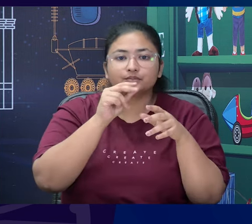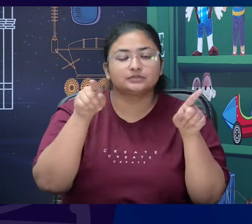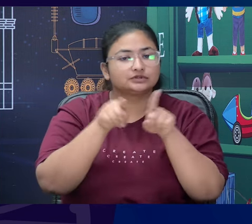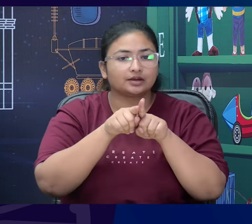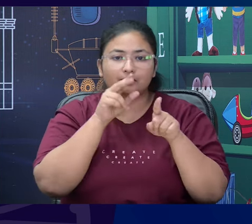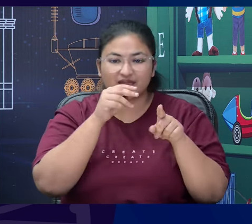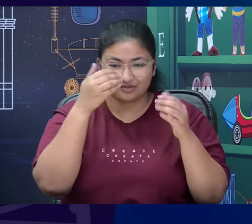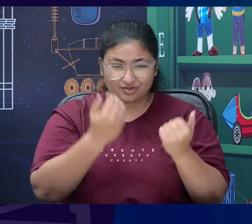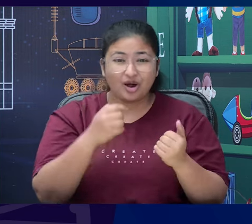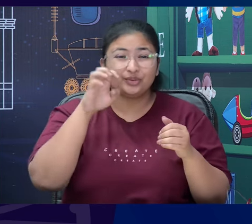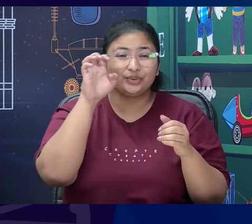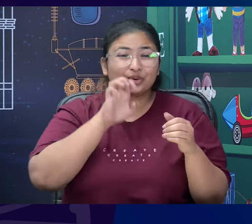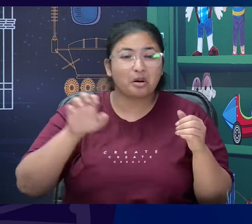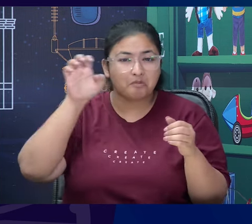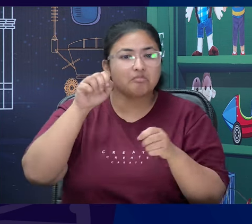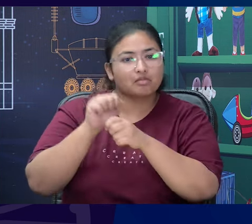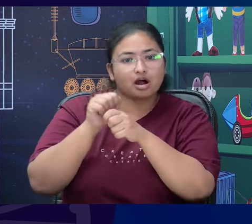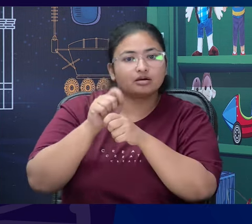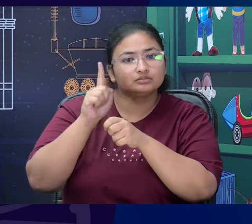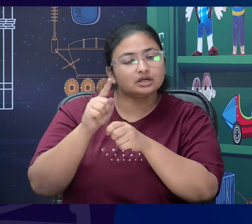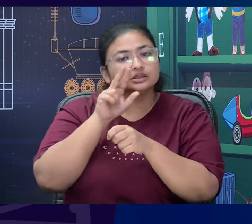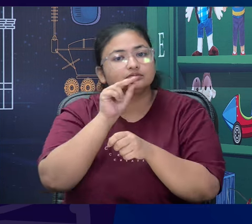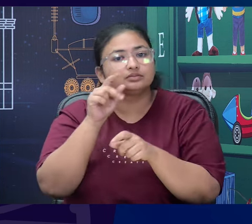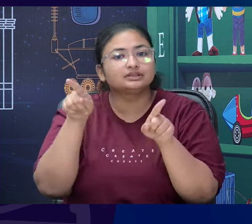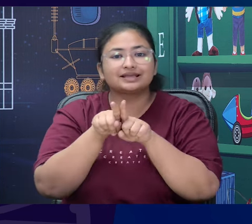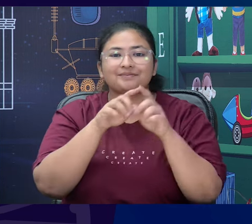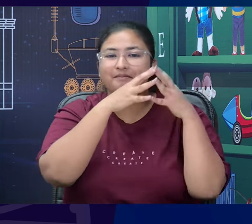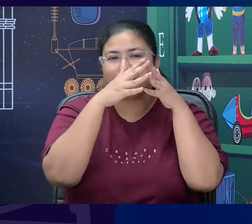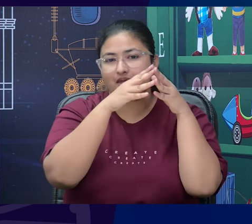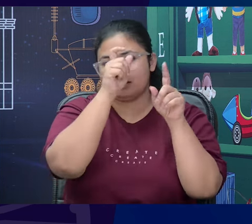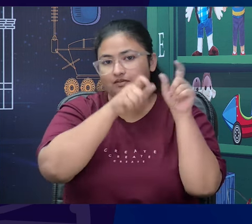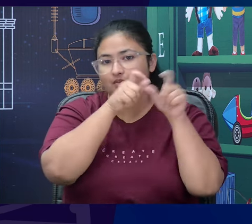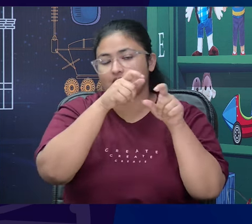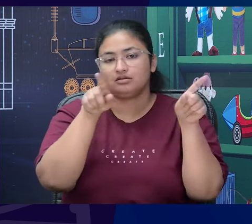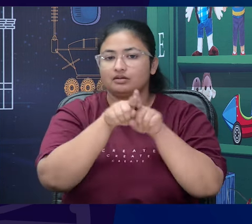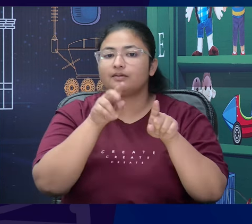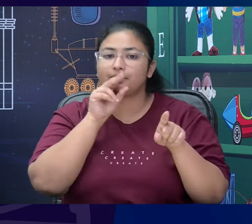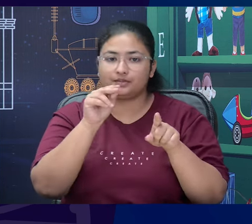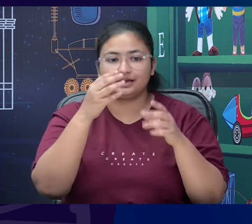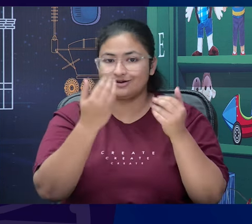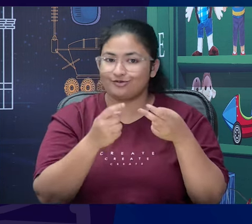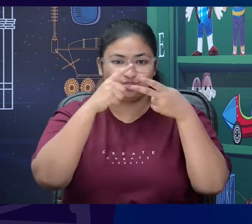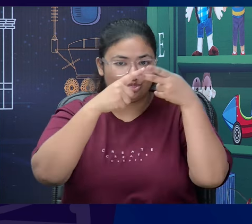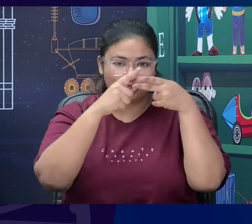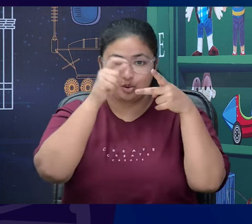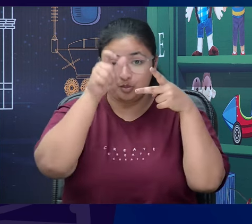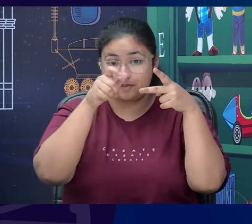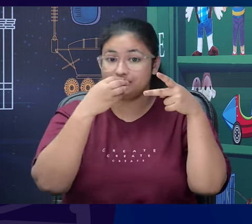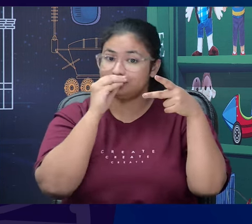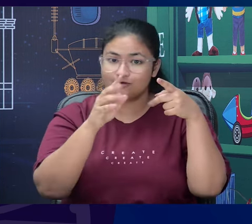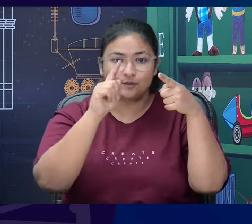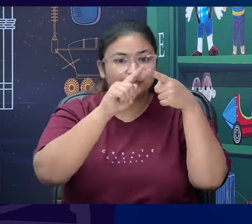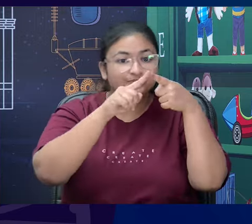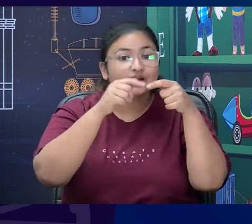in Europe and we have introduced two characters to you we have introduced the character of Ausible